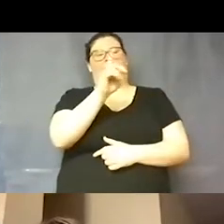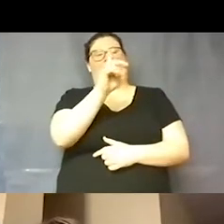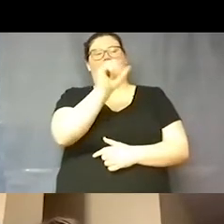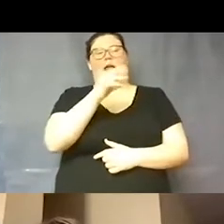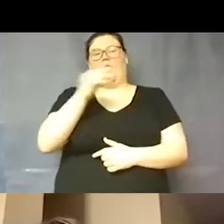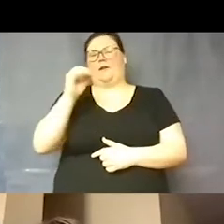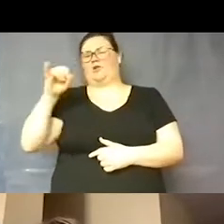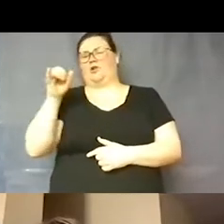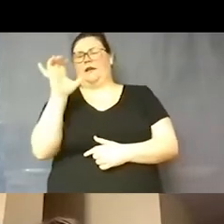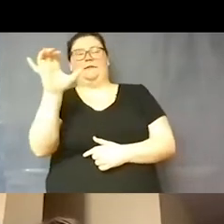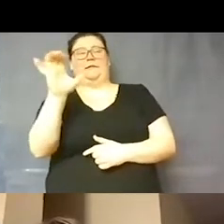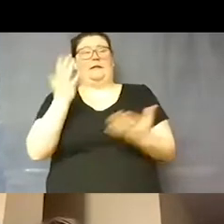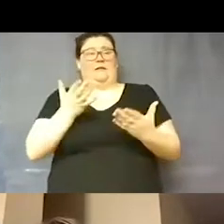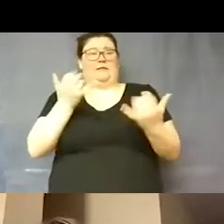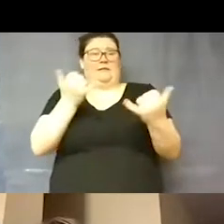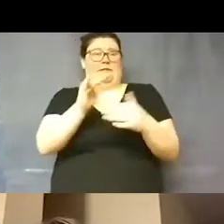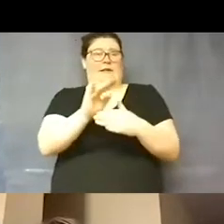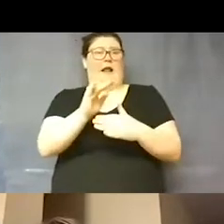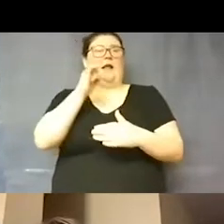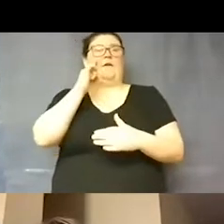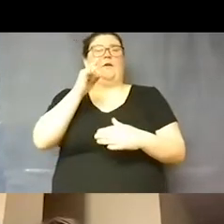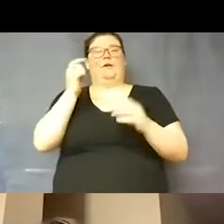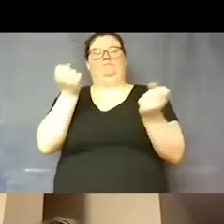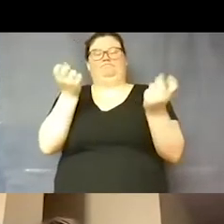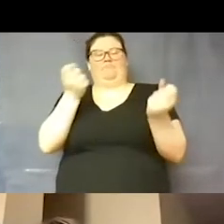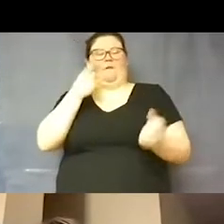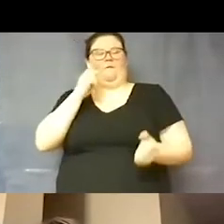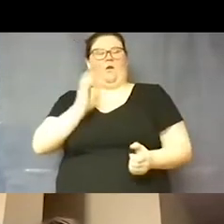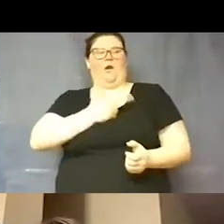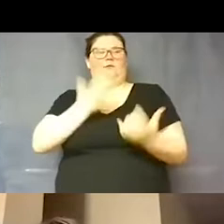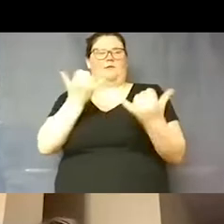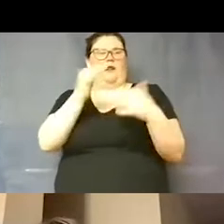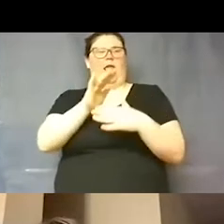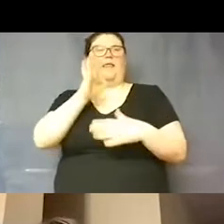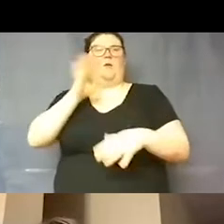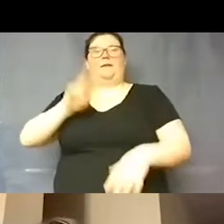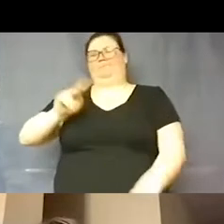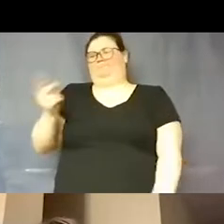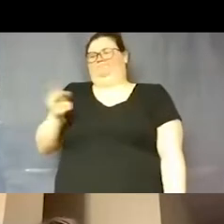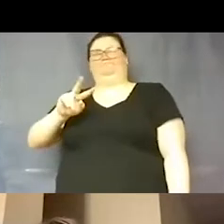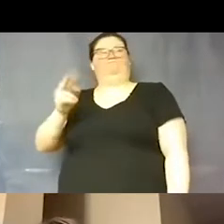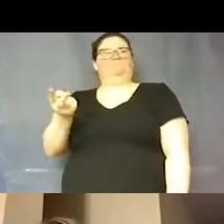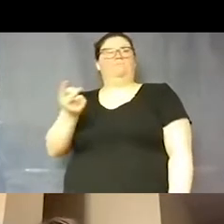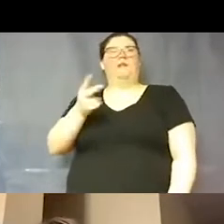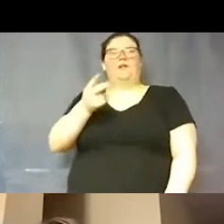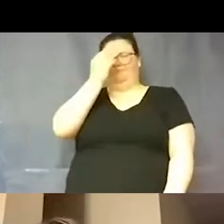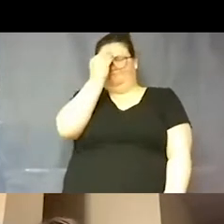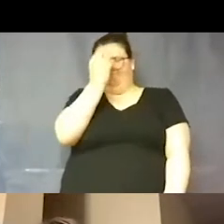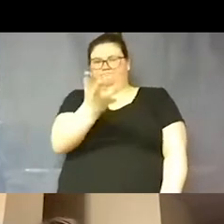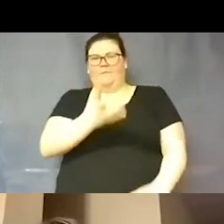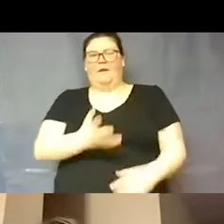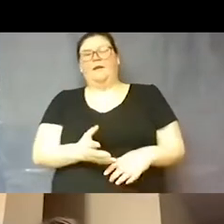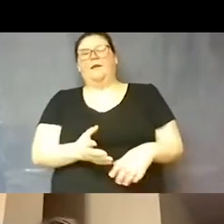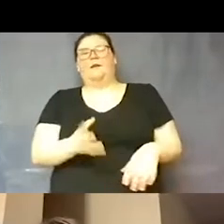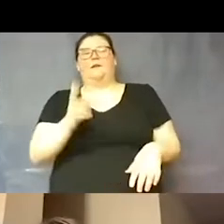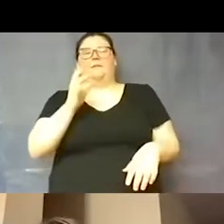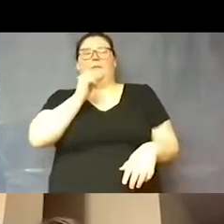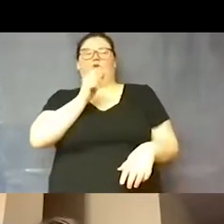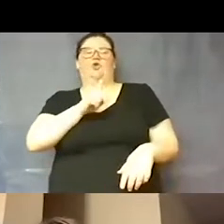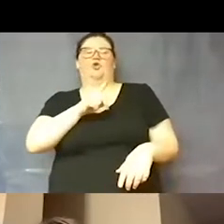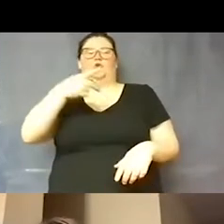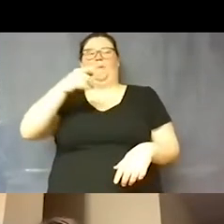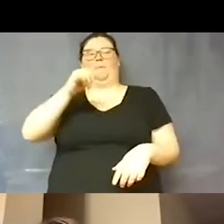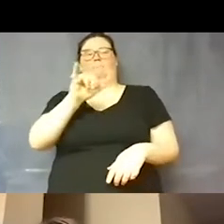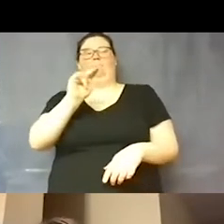are signing for us tonight, and they will be switching off, so just you know we'll make sure to pin those videos during the